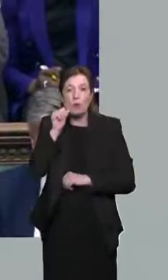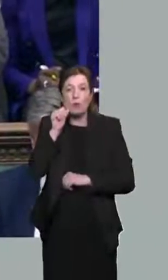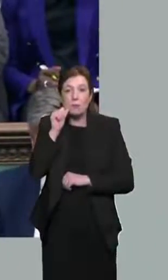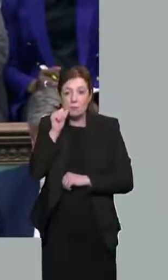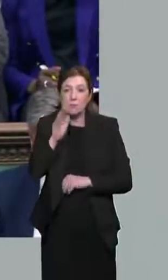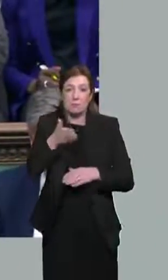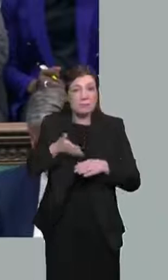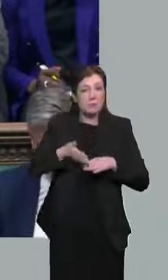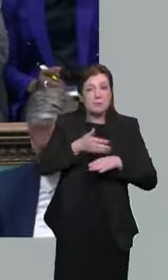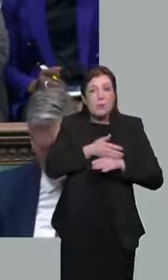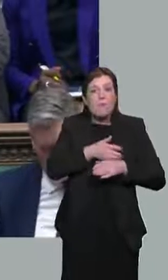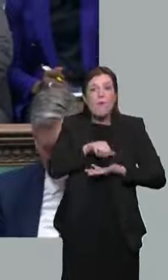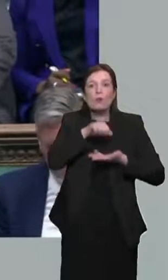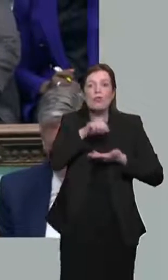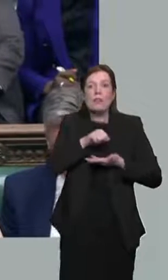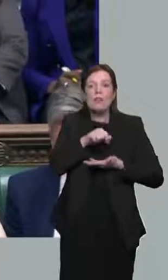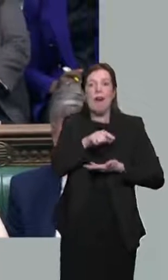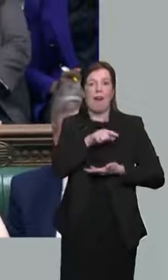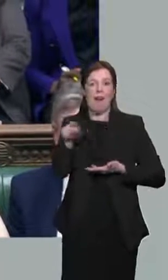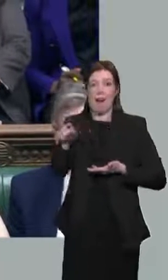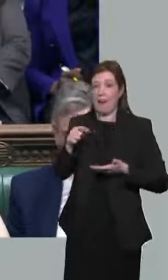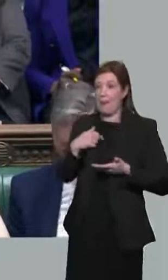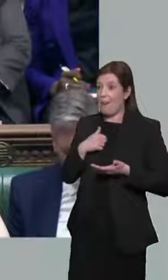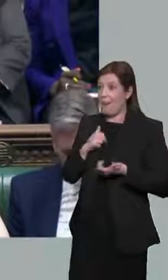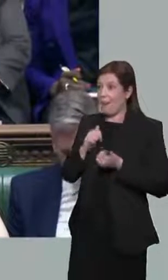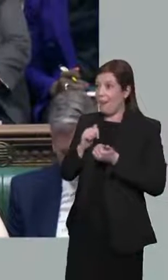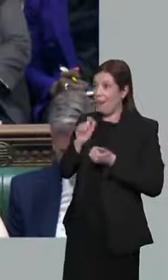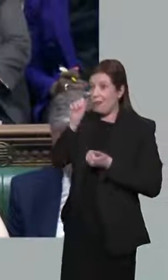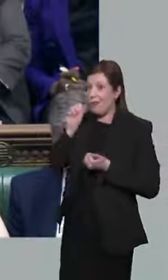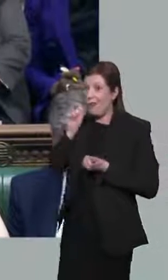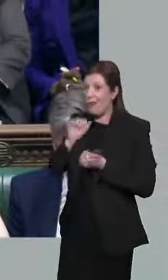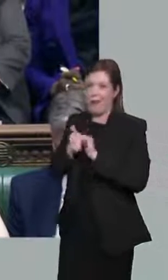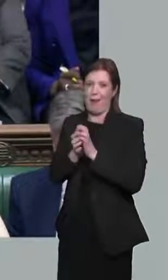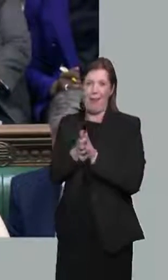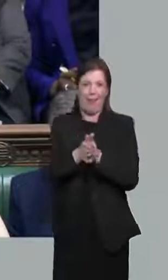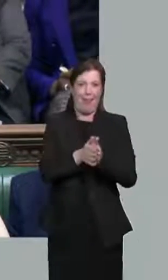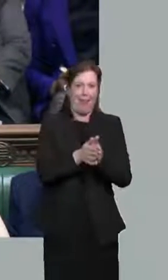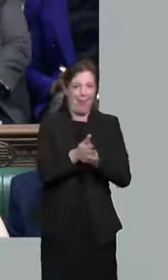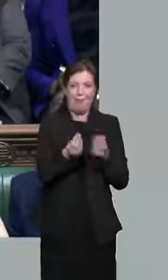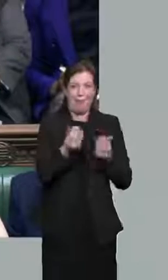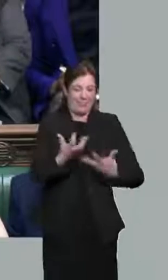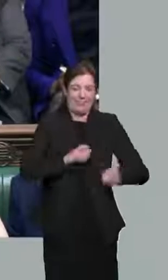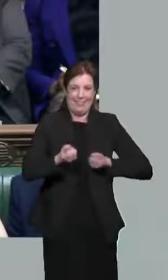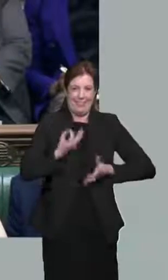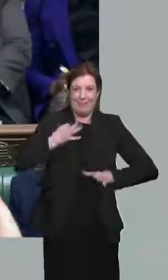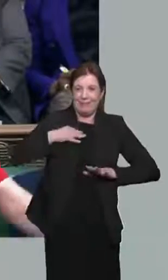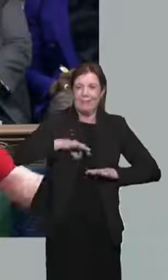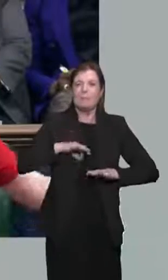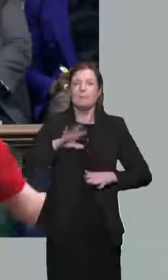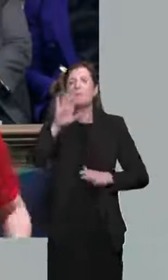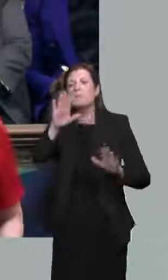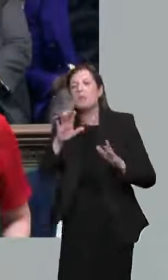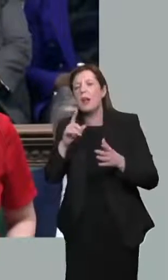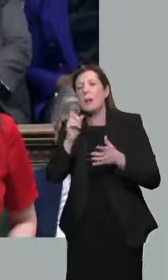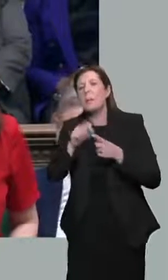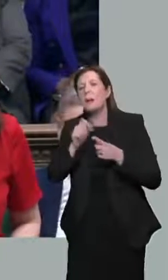Minister put it, happy days if you are a crook. Seven billion items of PPE not